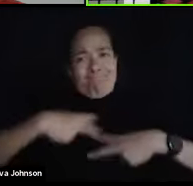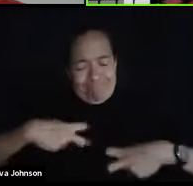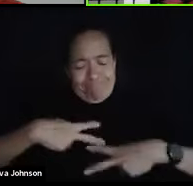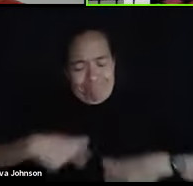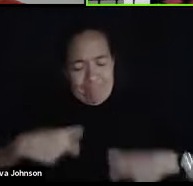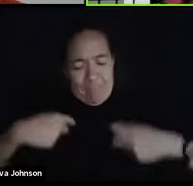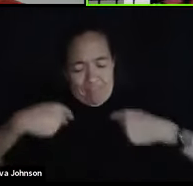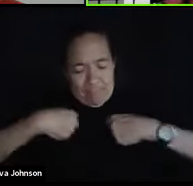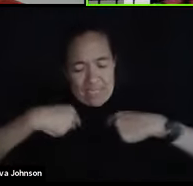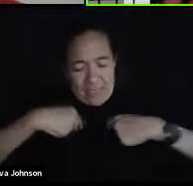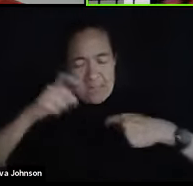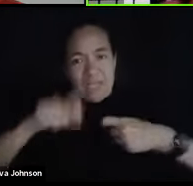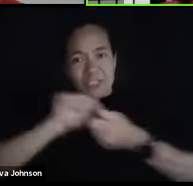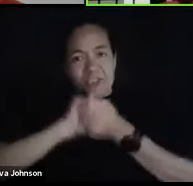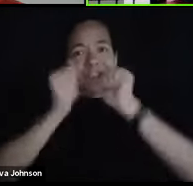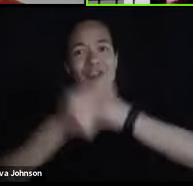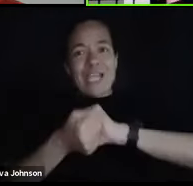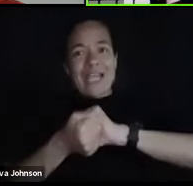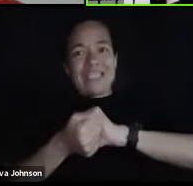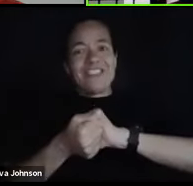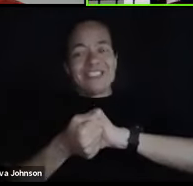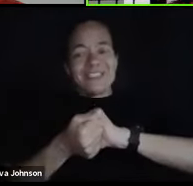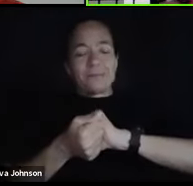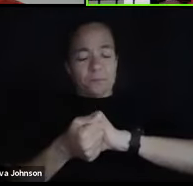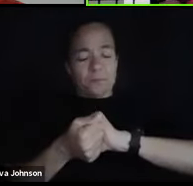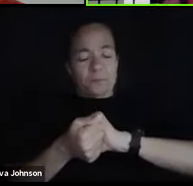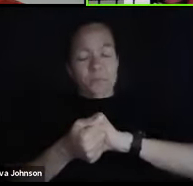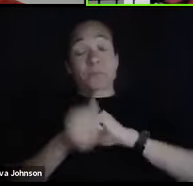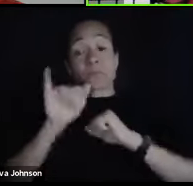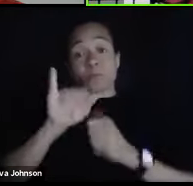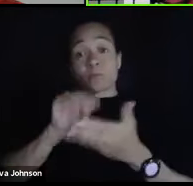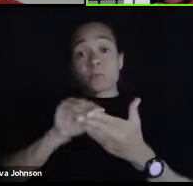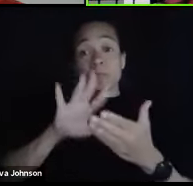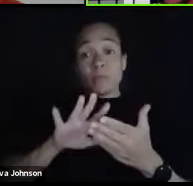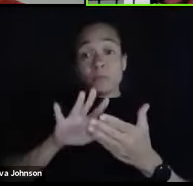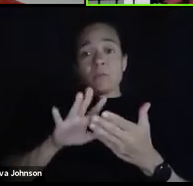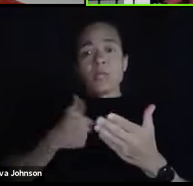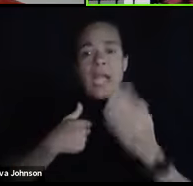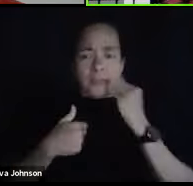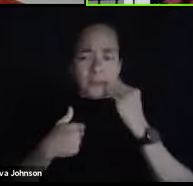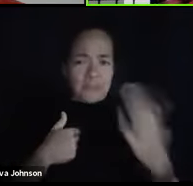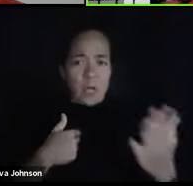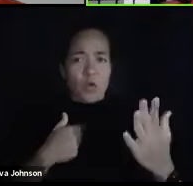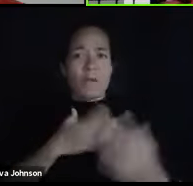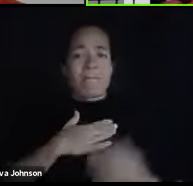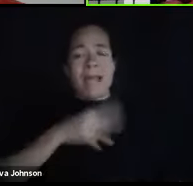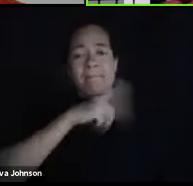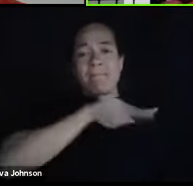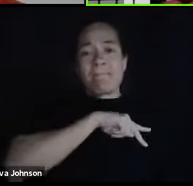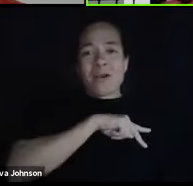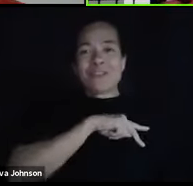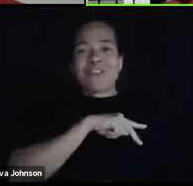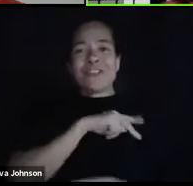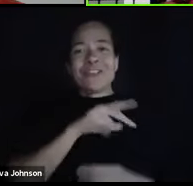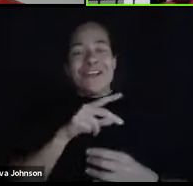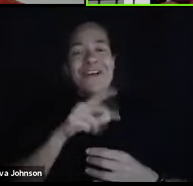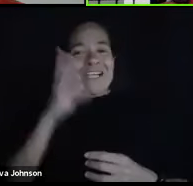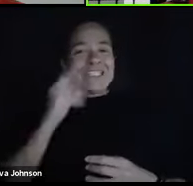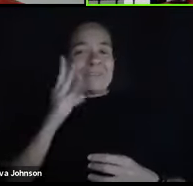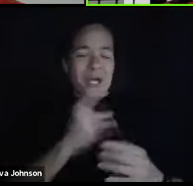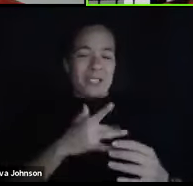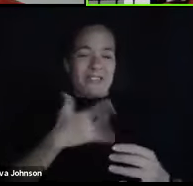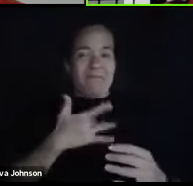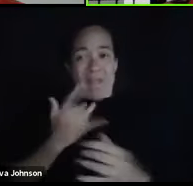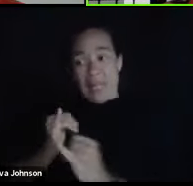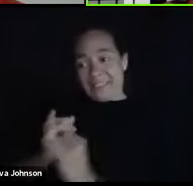change. This student, when I relate my personal experience that I was in that same situation, he figured